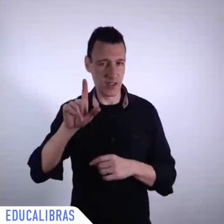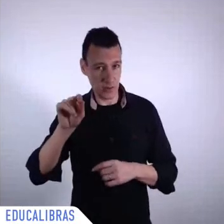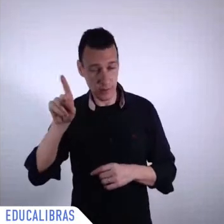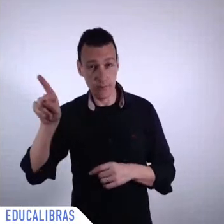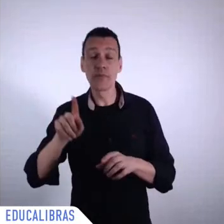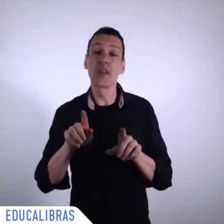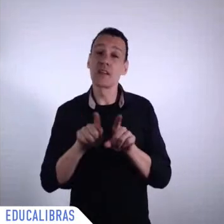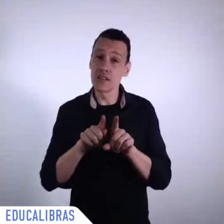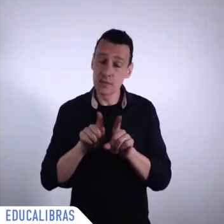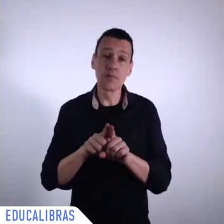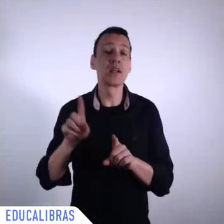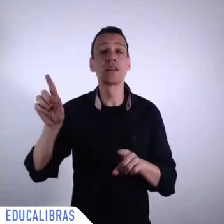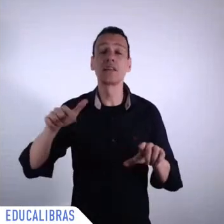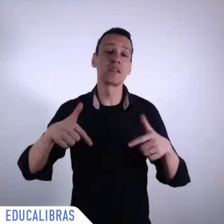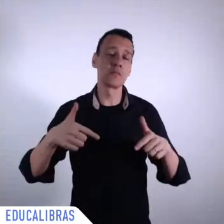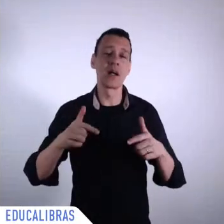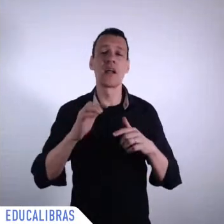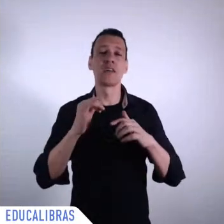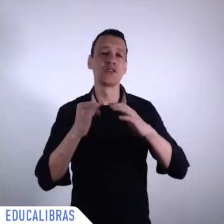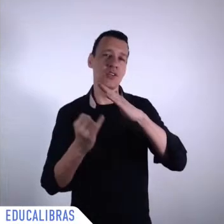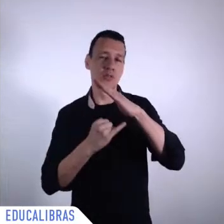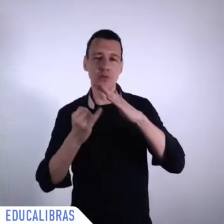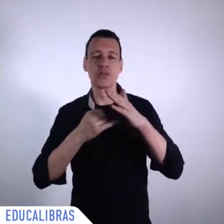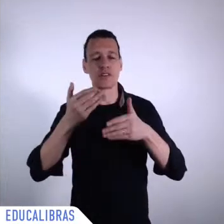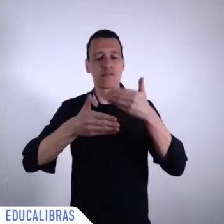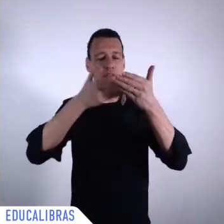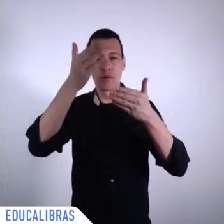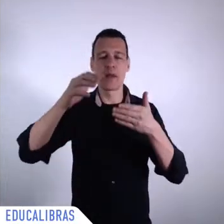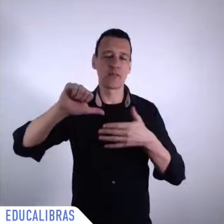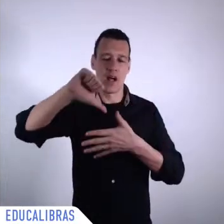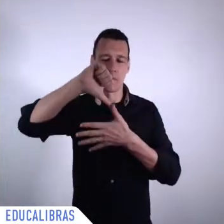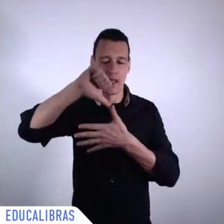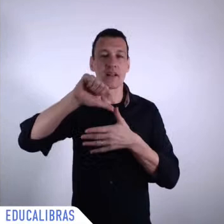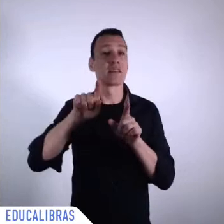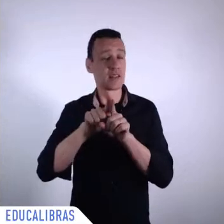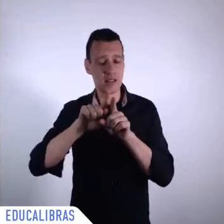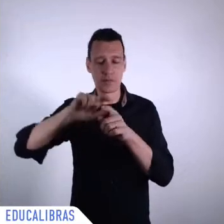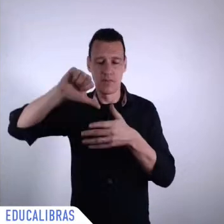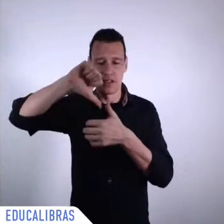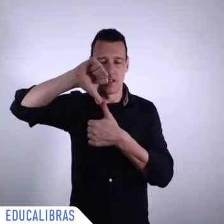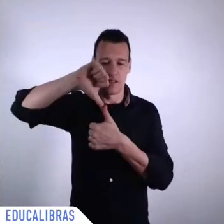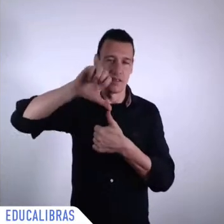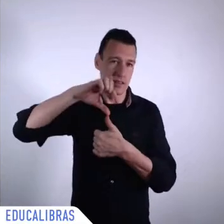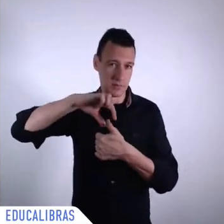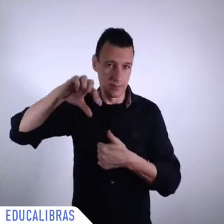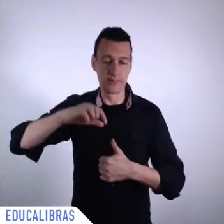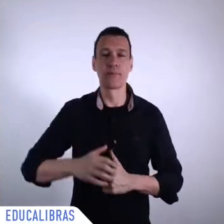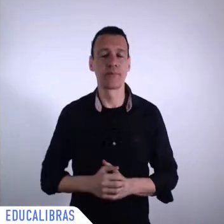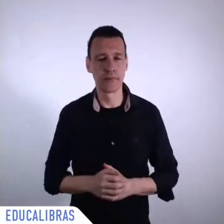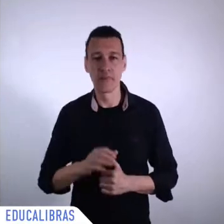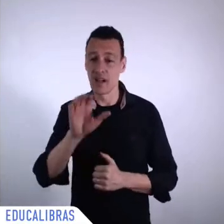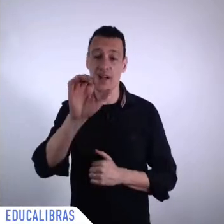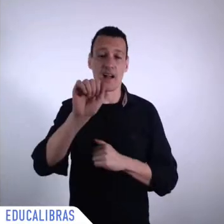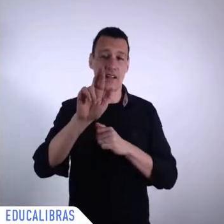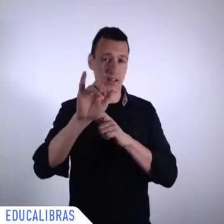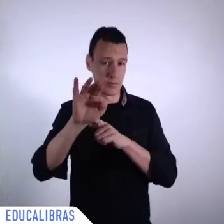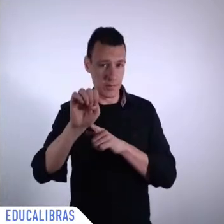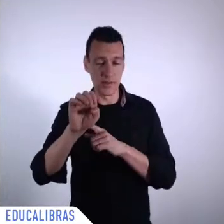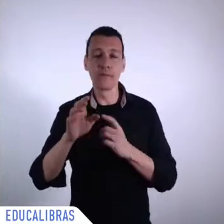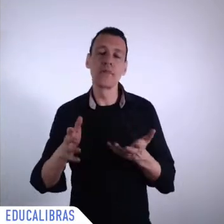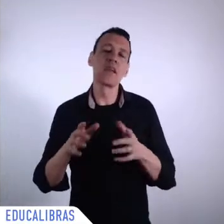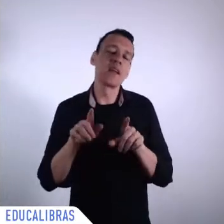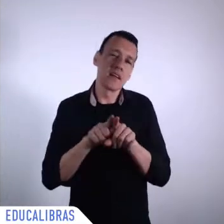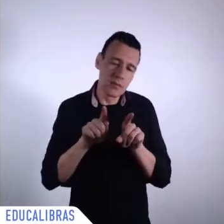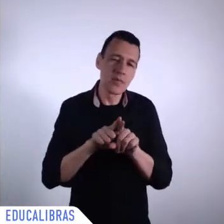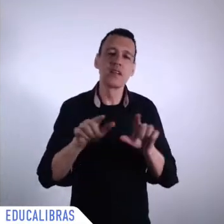Rights Platform and member of the Advisory Council of Social Cohesion to the government of Chile. His research and policy advice are